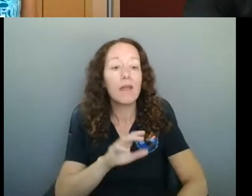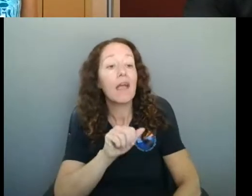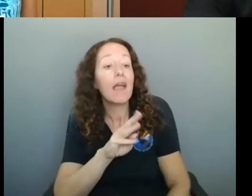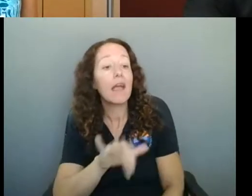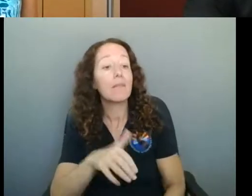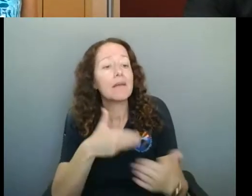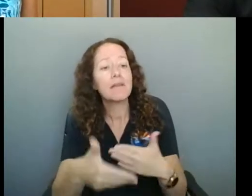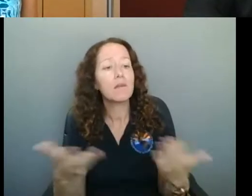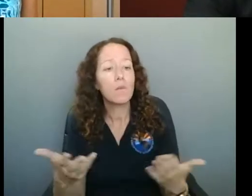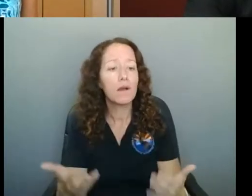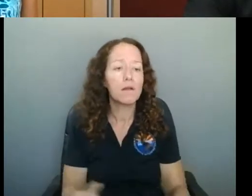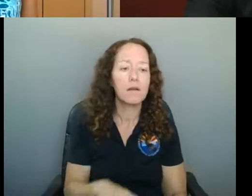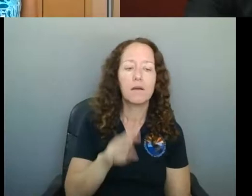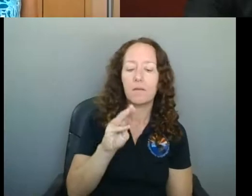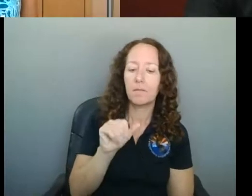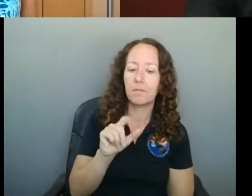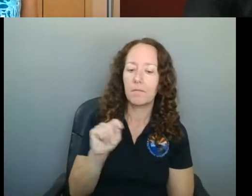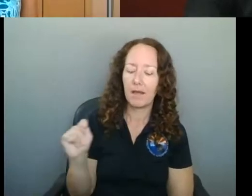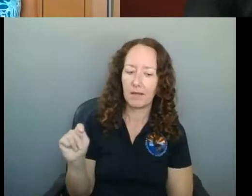Thank you. Next, I have Matt Broussard.